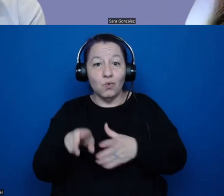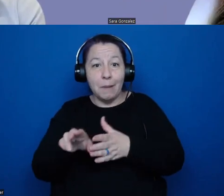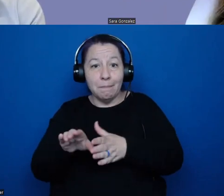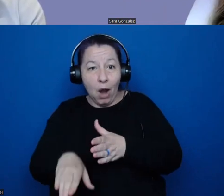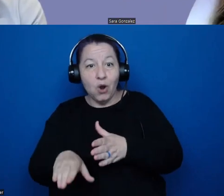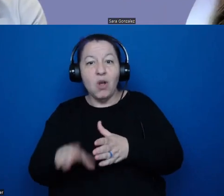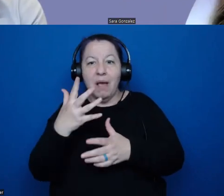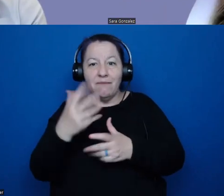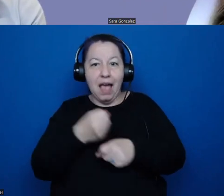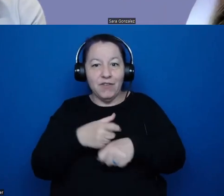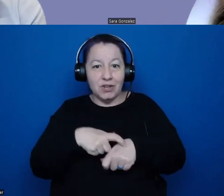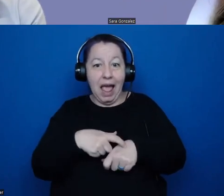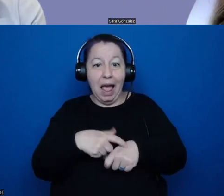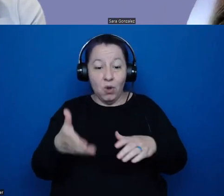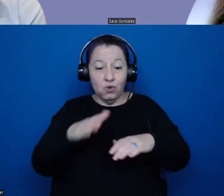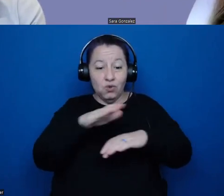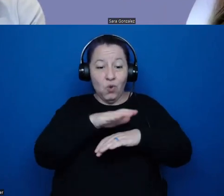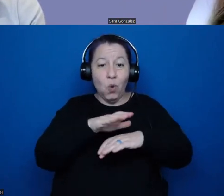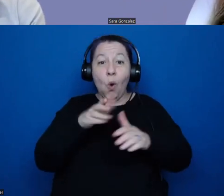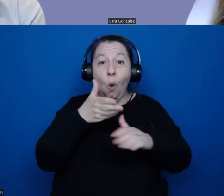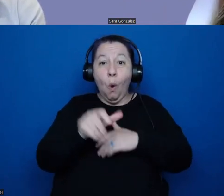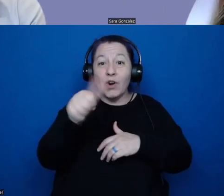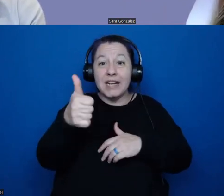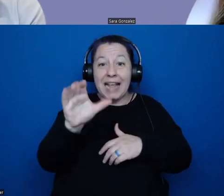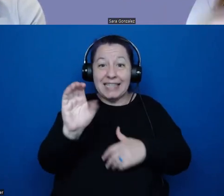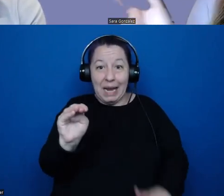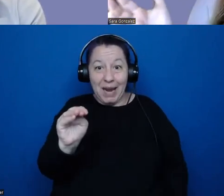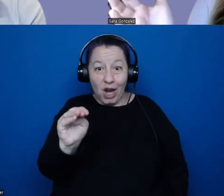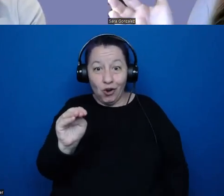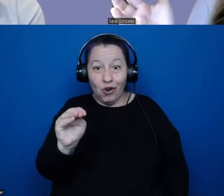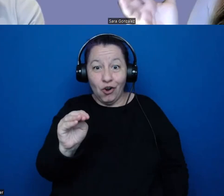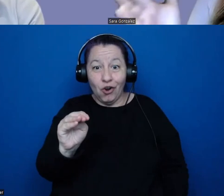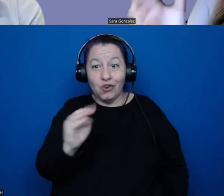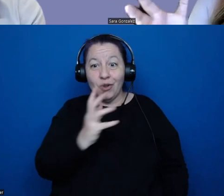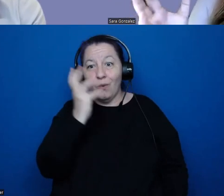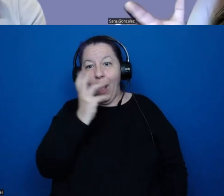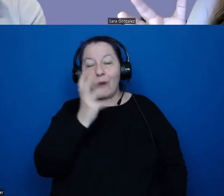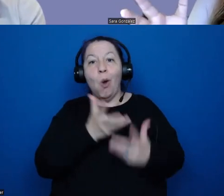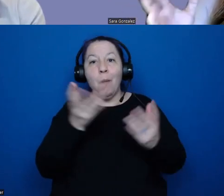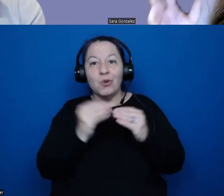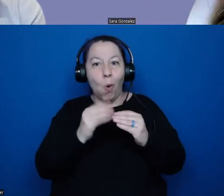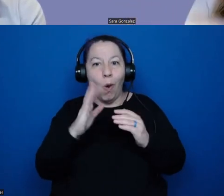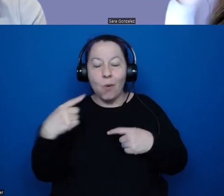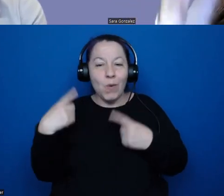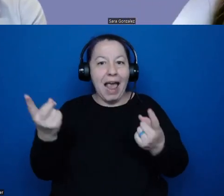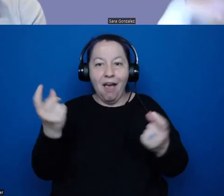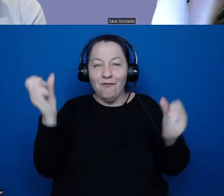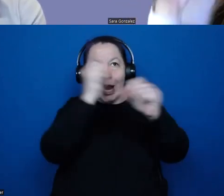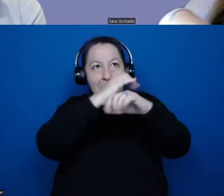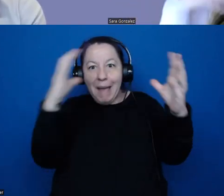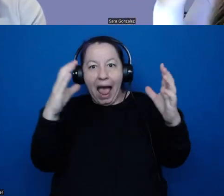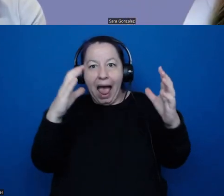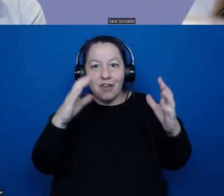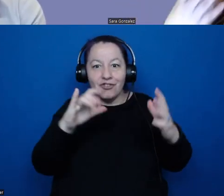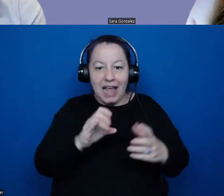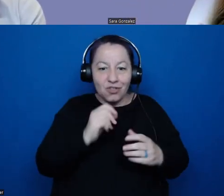We had soil accumulation of over 10 centimeters. That is so much bigger than we had ever imagined that those soils are moving.